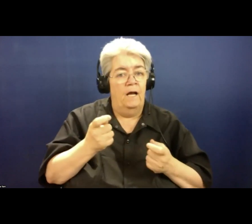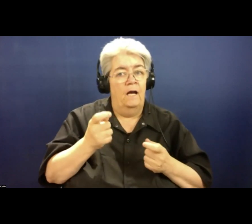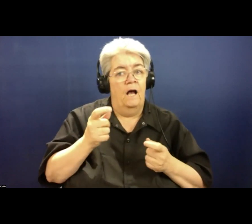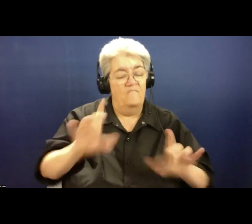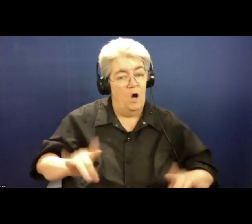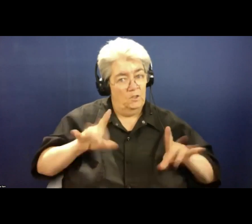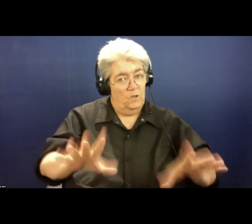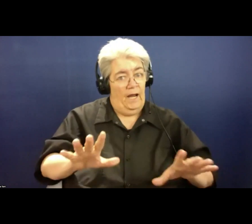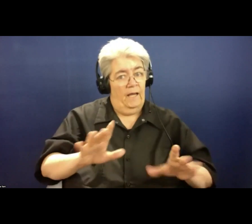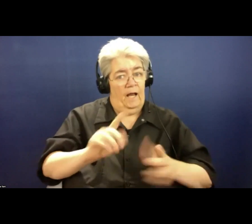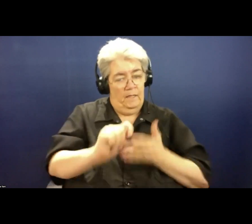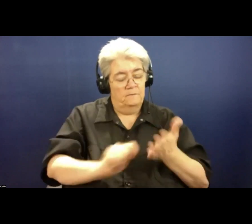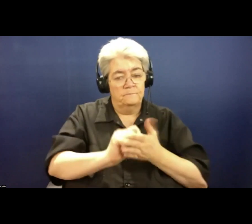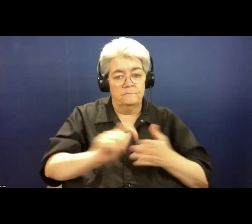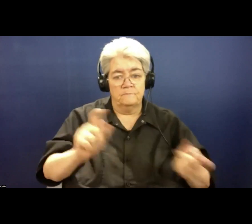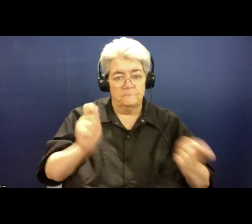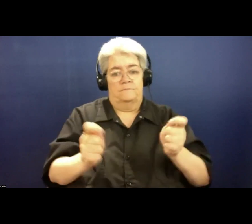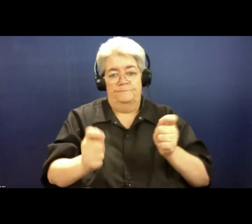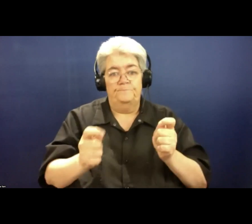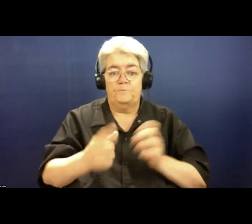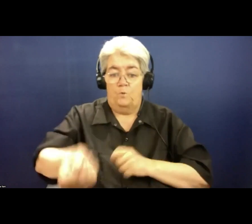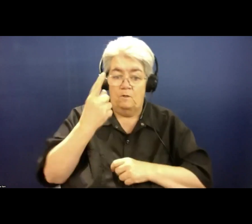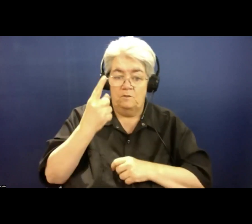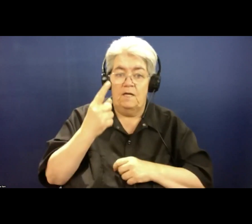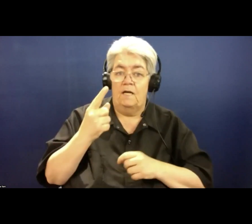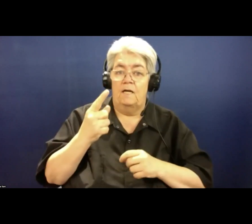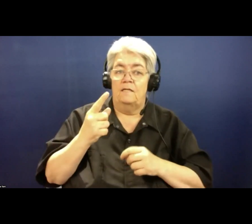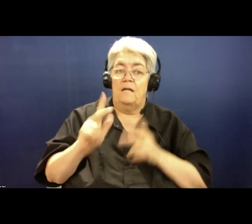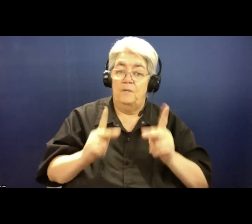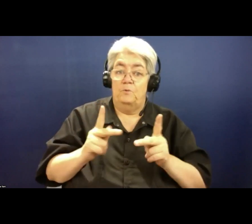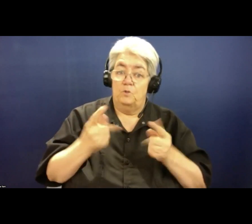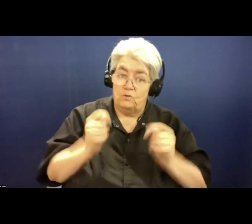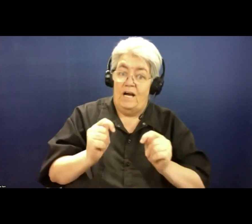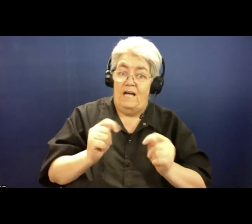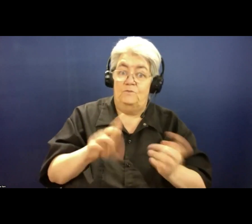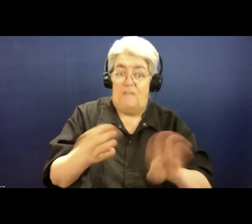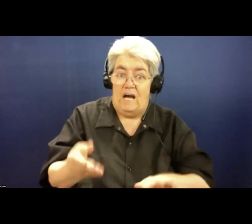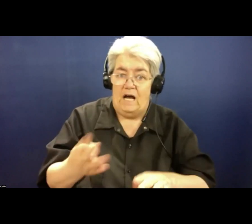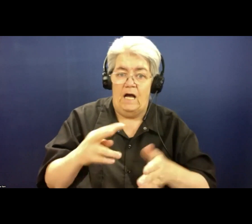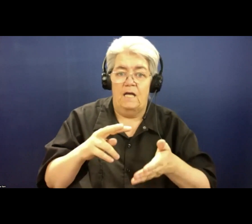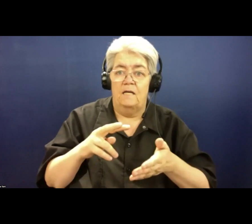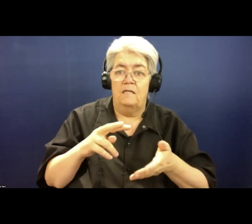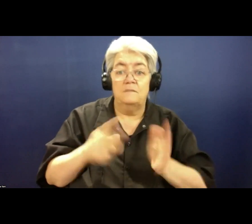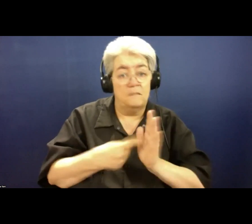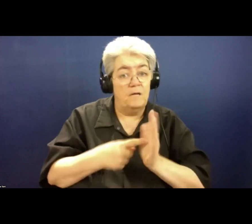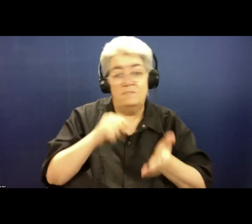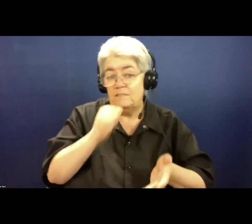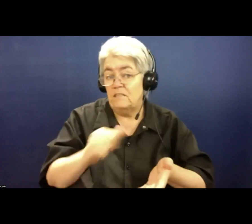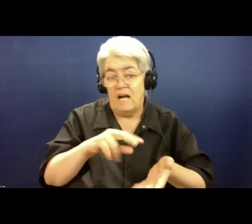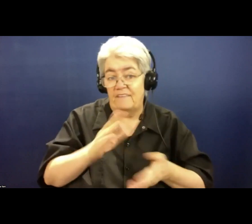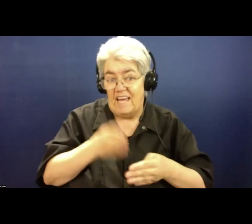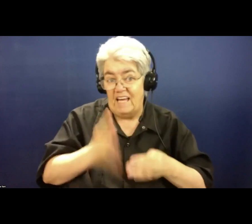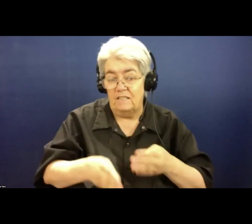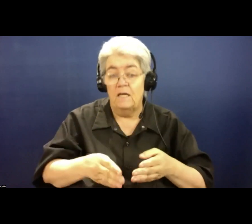for people realising that suicide isn't the end for many people. Attempting suicide and